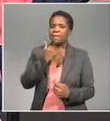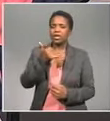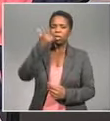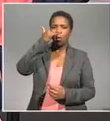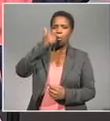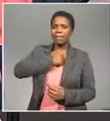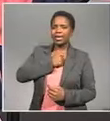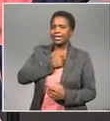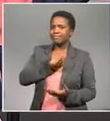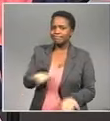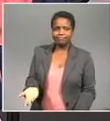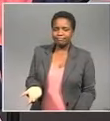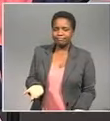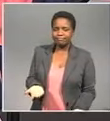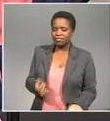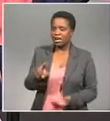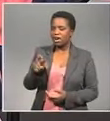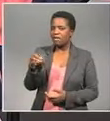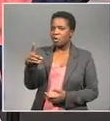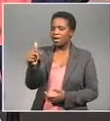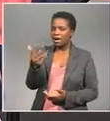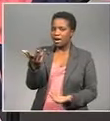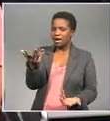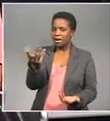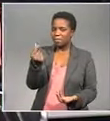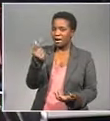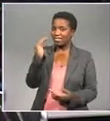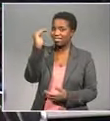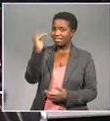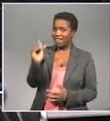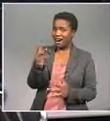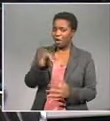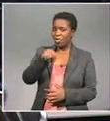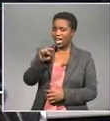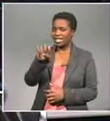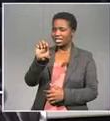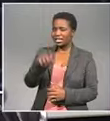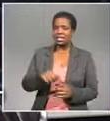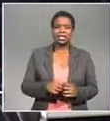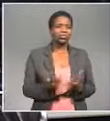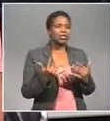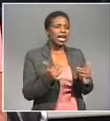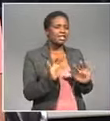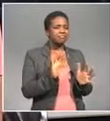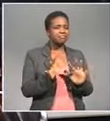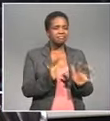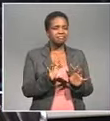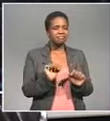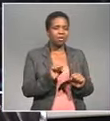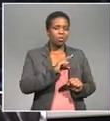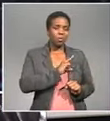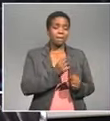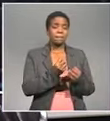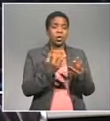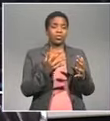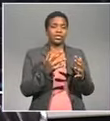continues I'm wondering what Vodacom share price is doing So today in particular, it was a bit of a mixed day for it It traded lower for most